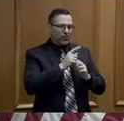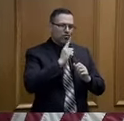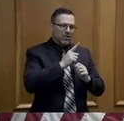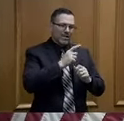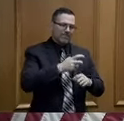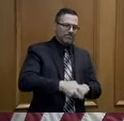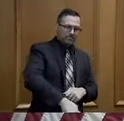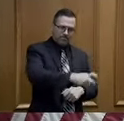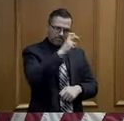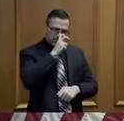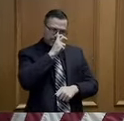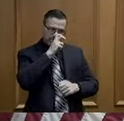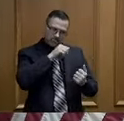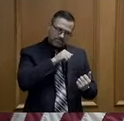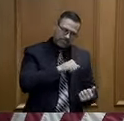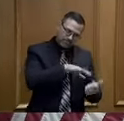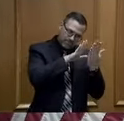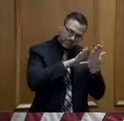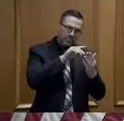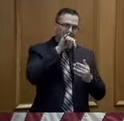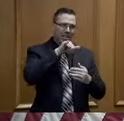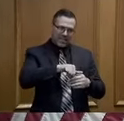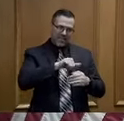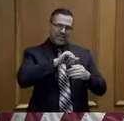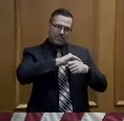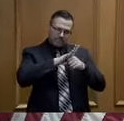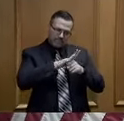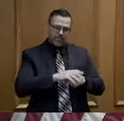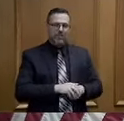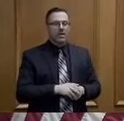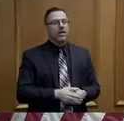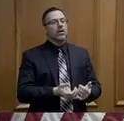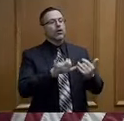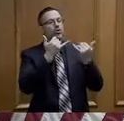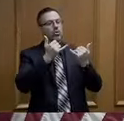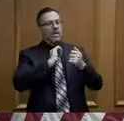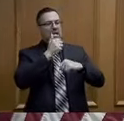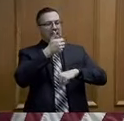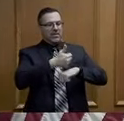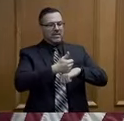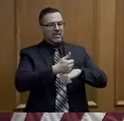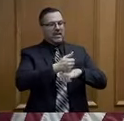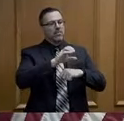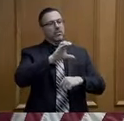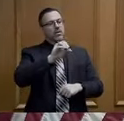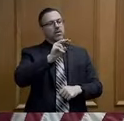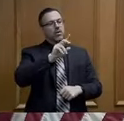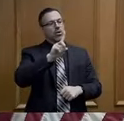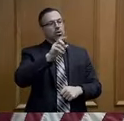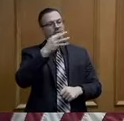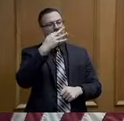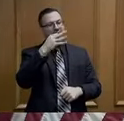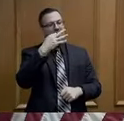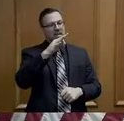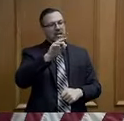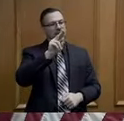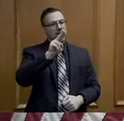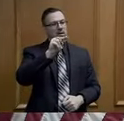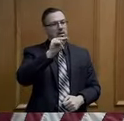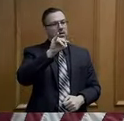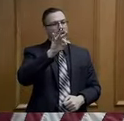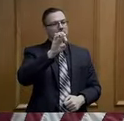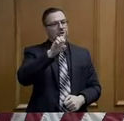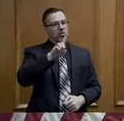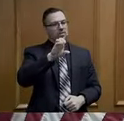announcing the establishment of the COVID-19 Unified Command in Tennessee. I've